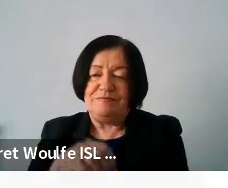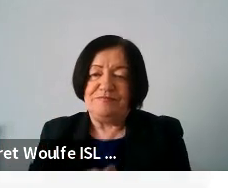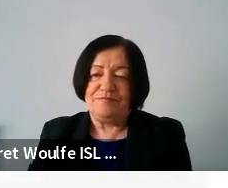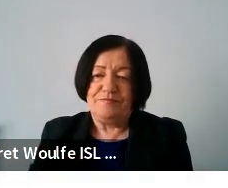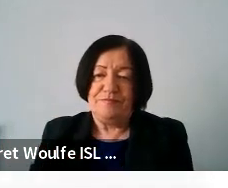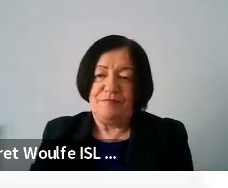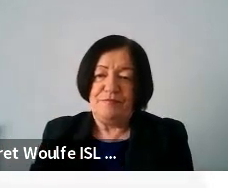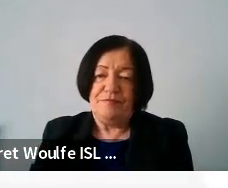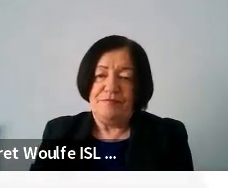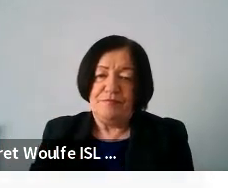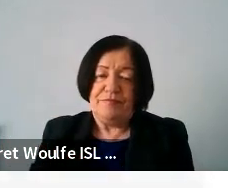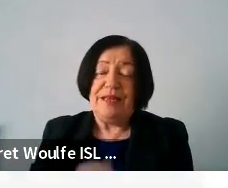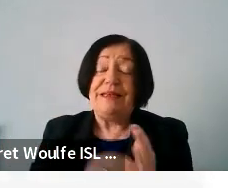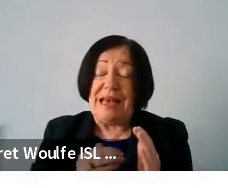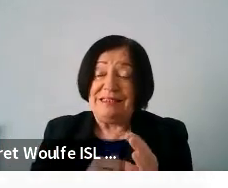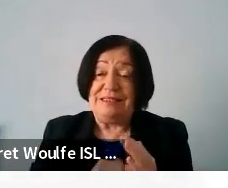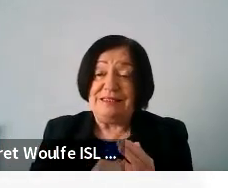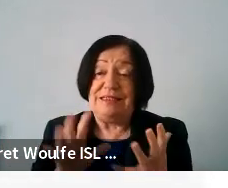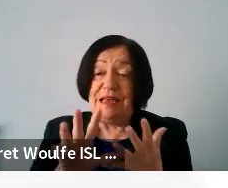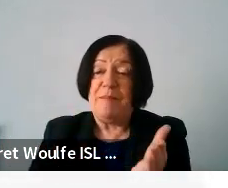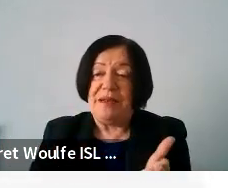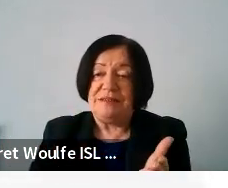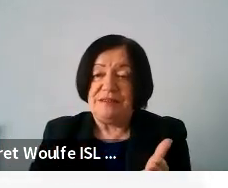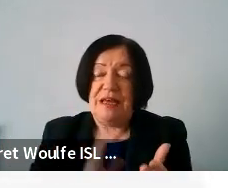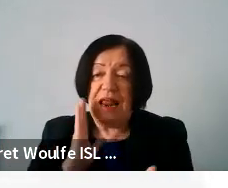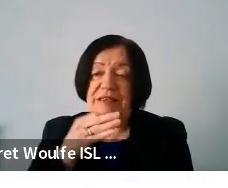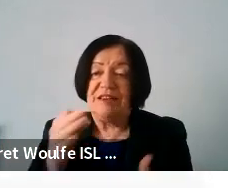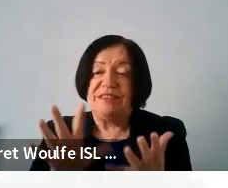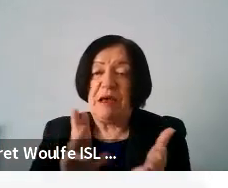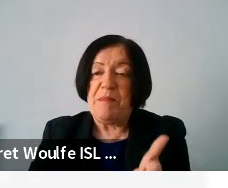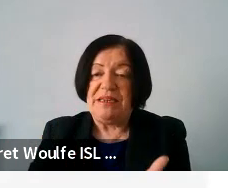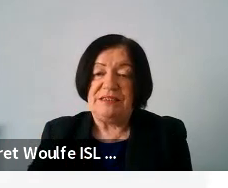So yes, 10 minutes. Let's give it 10 minutes.